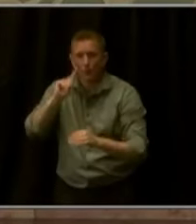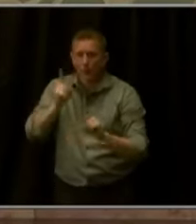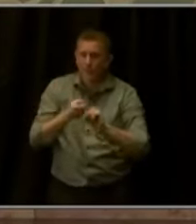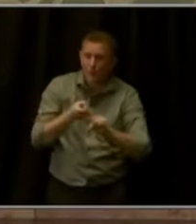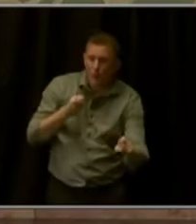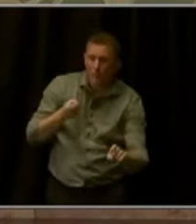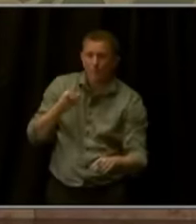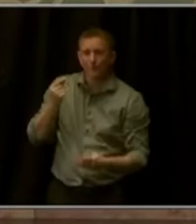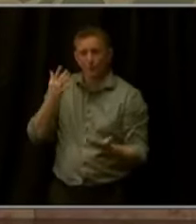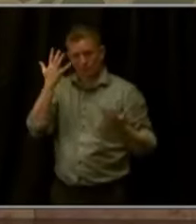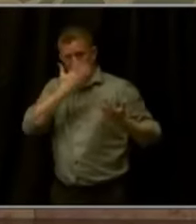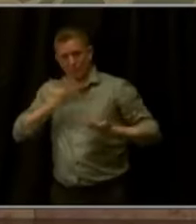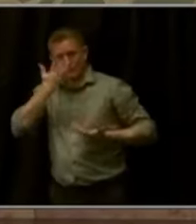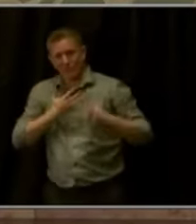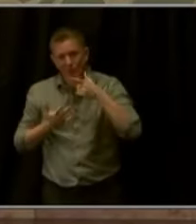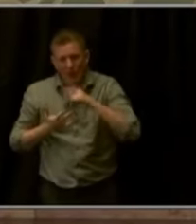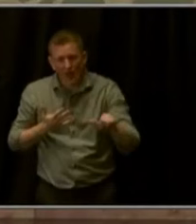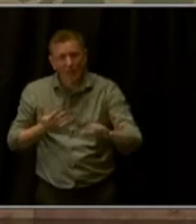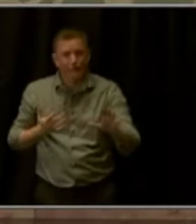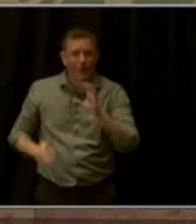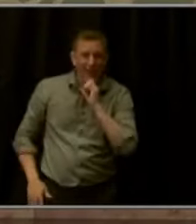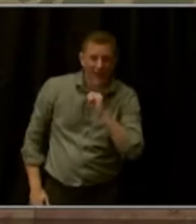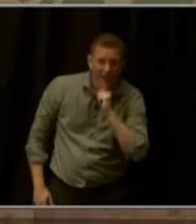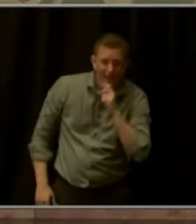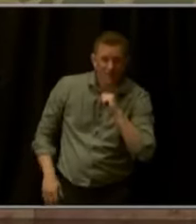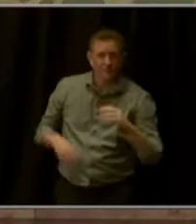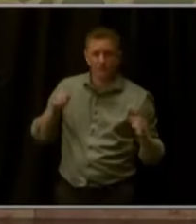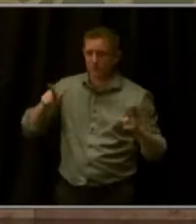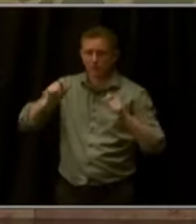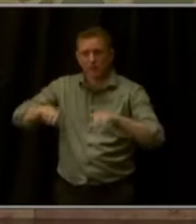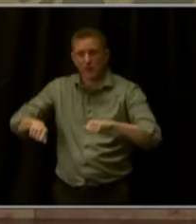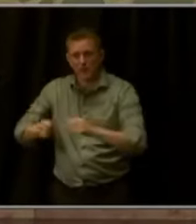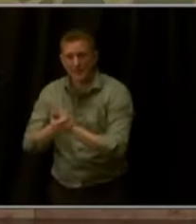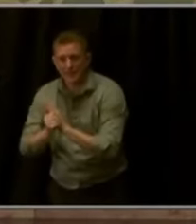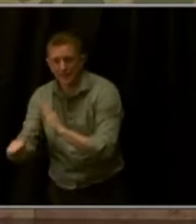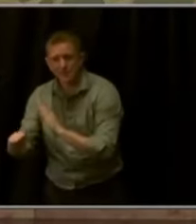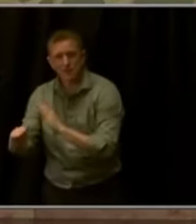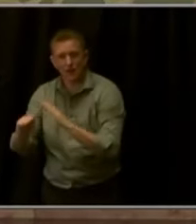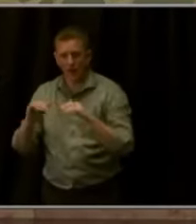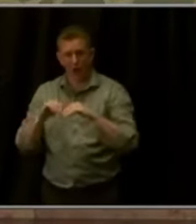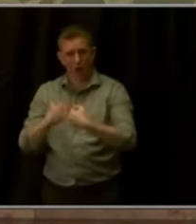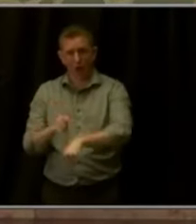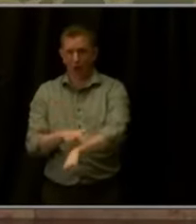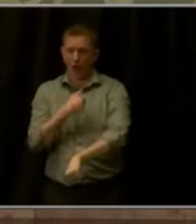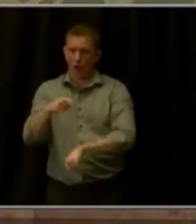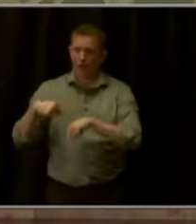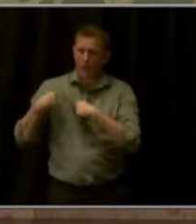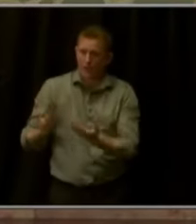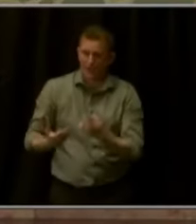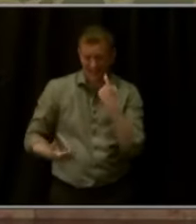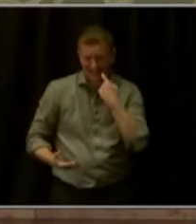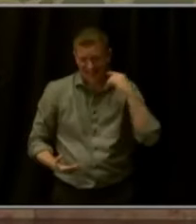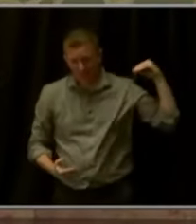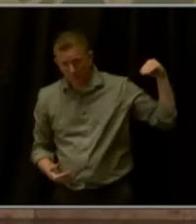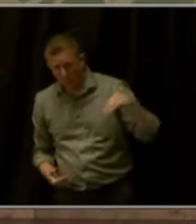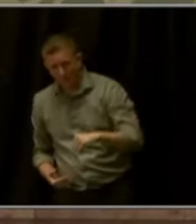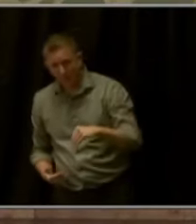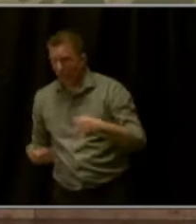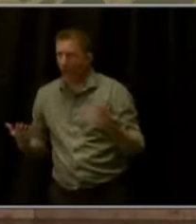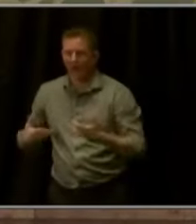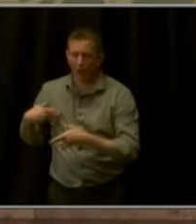regardless of your age or ability status, how long you've been here, whether you've just arrived or been here for generations,